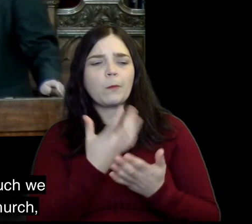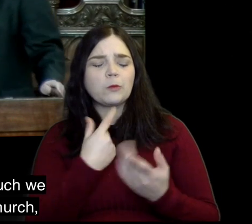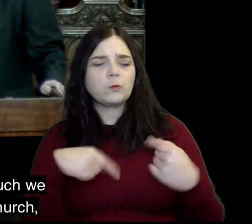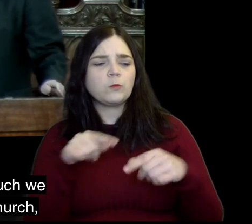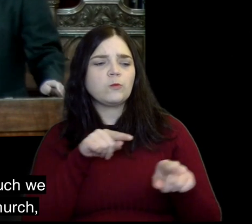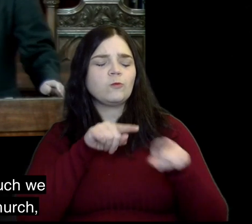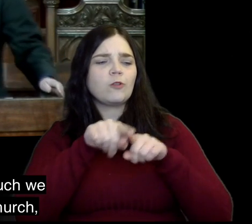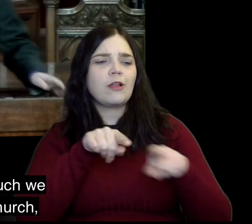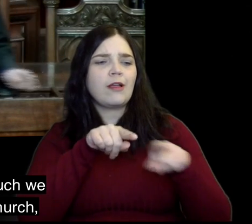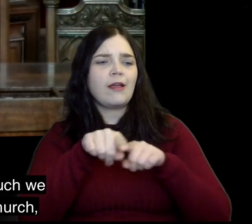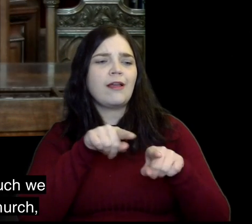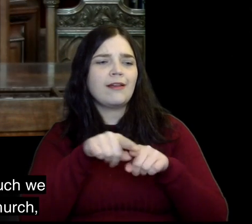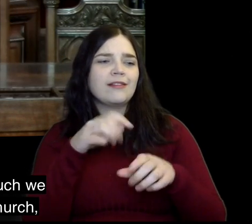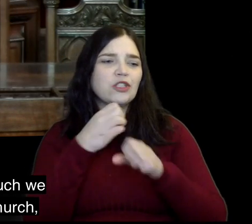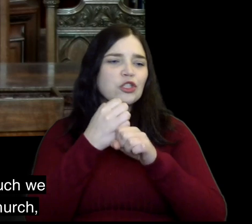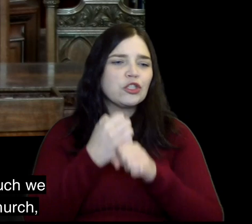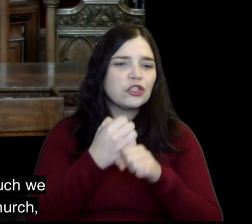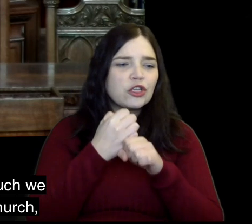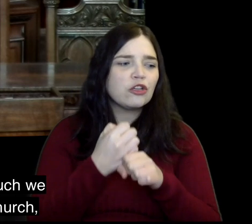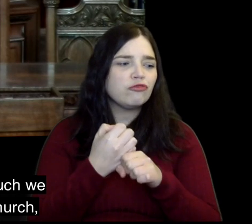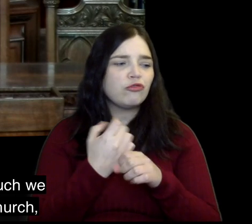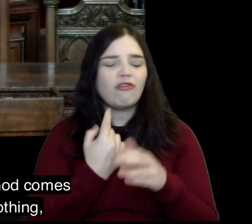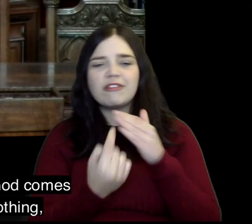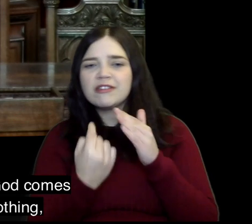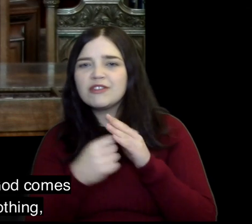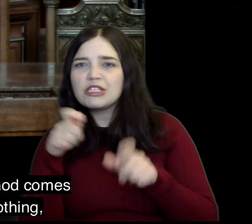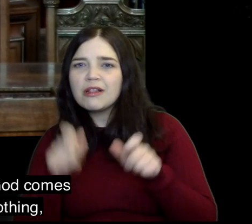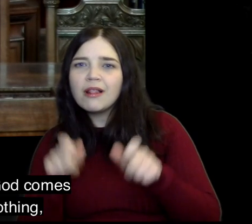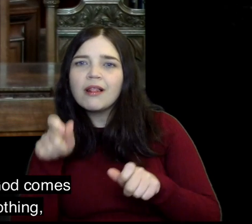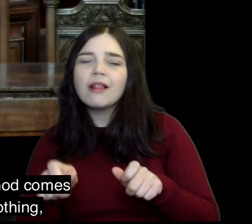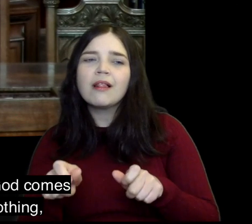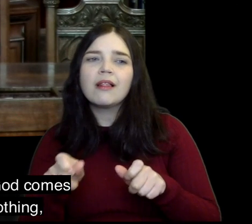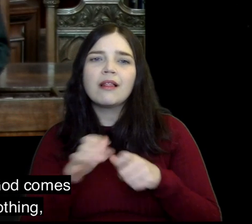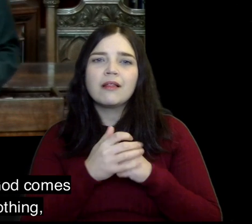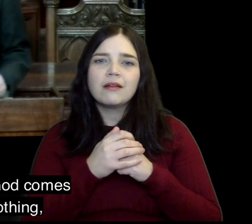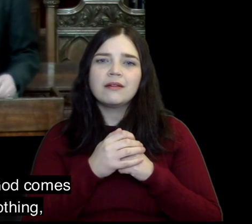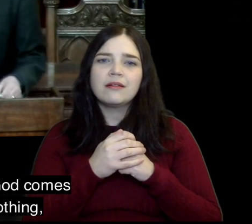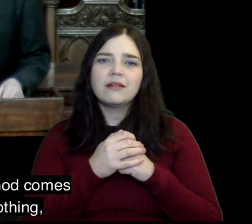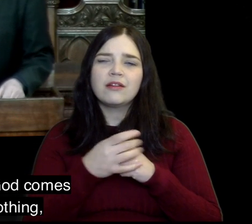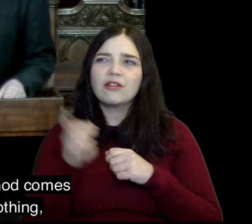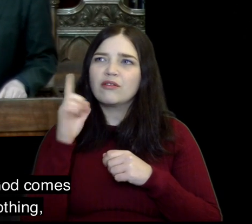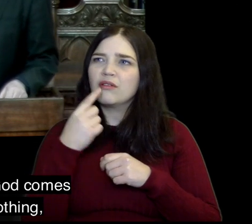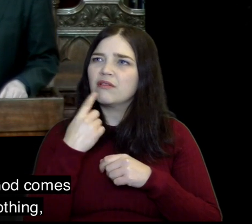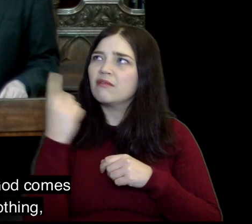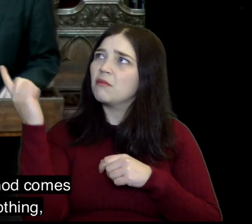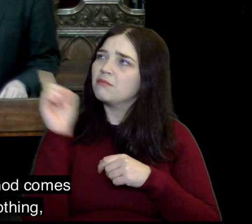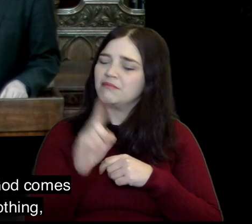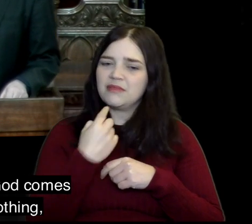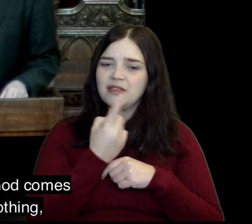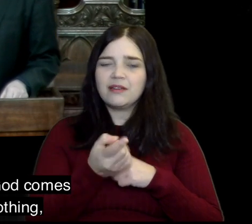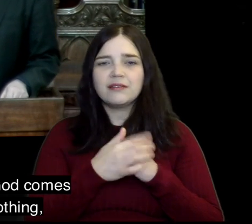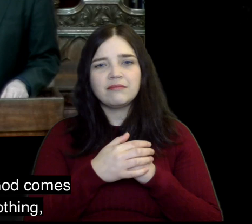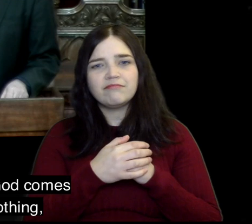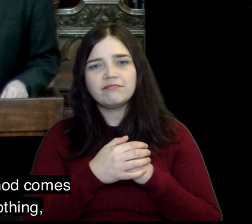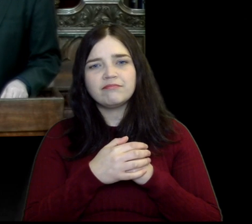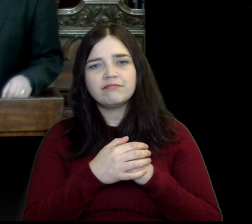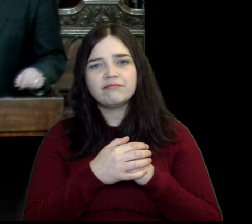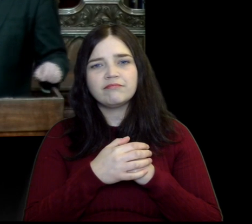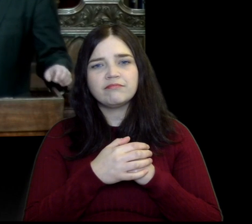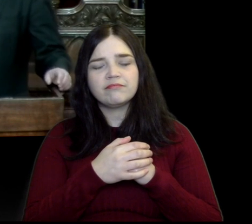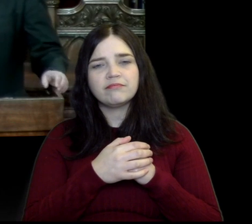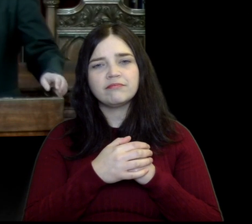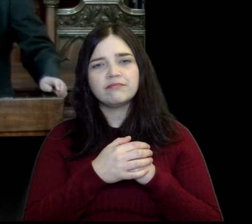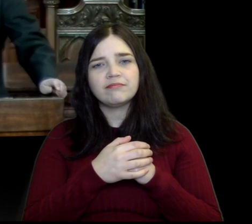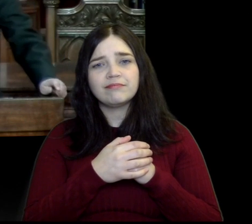I wonder how much we try to do as a church as individuals and God